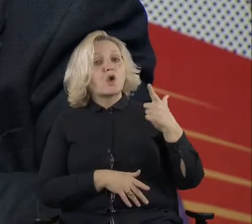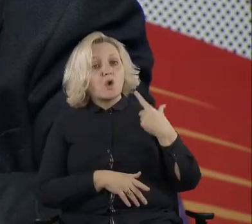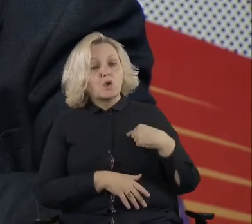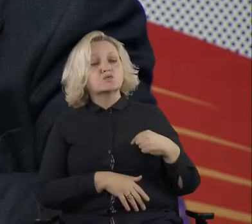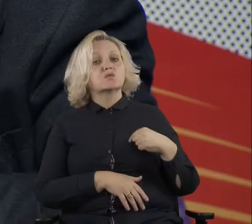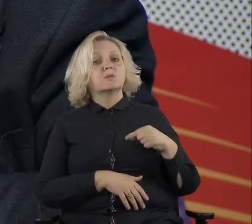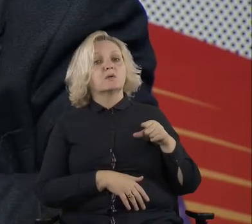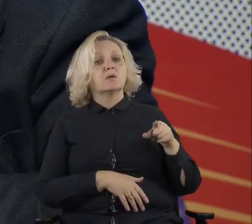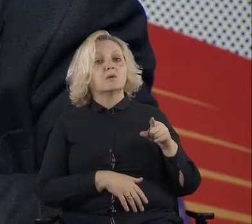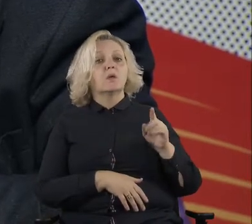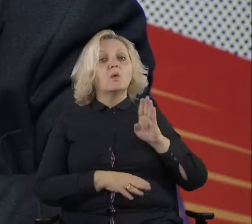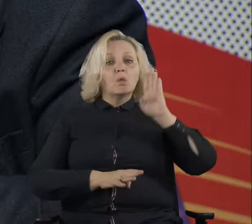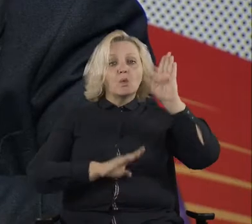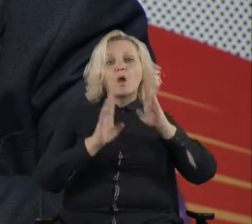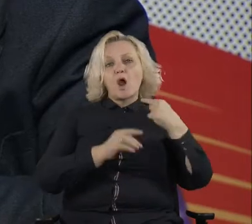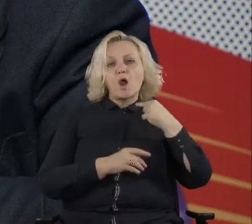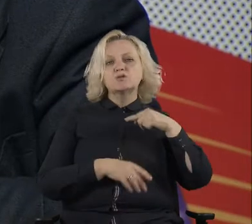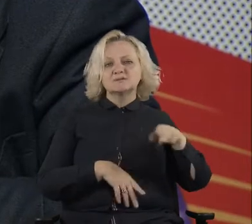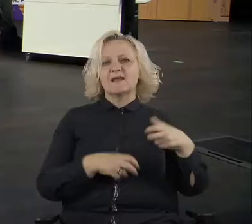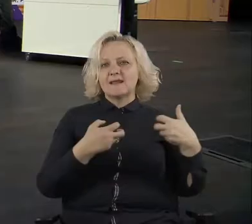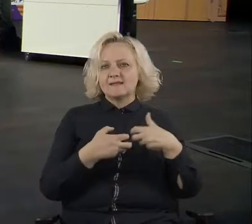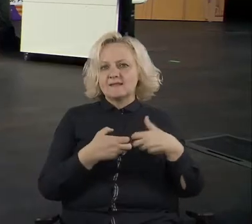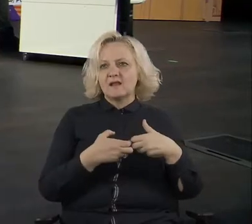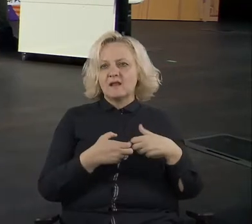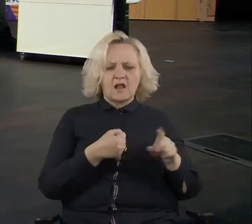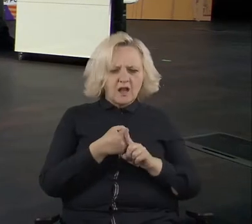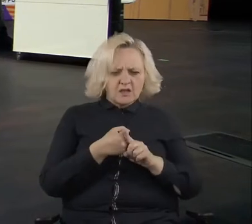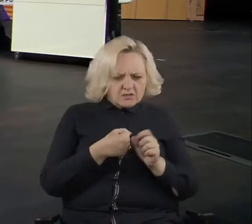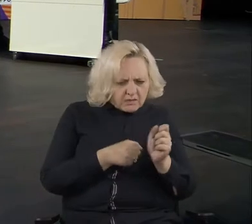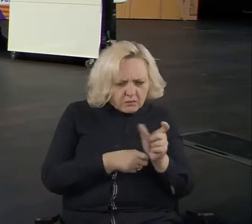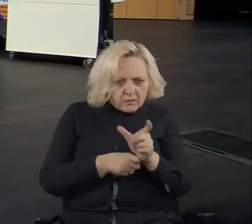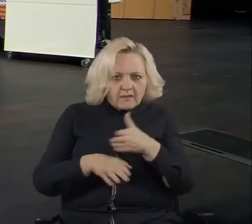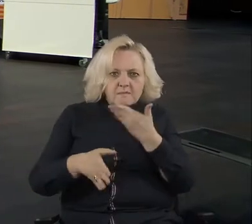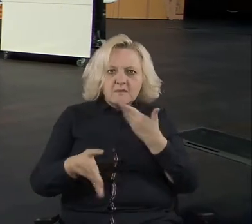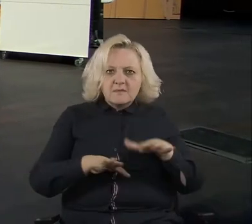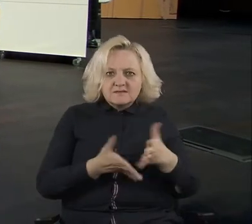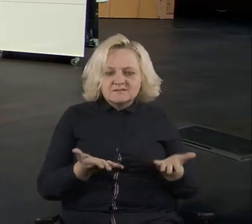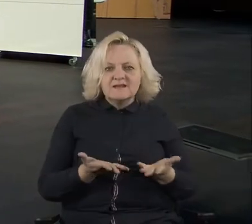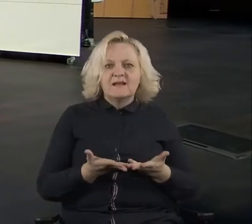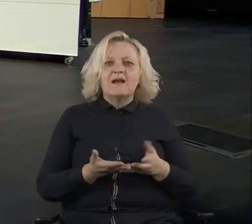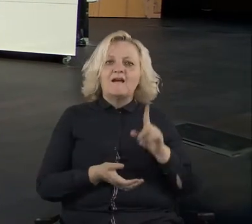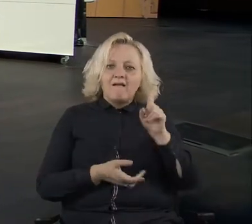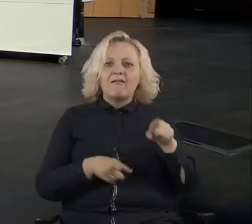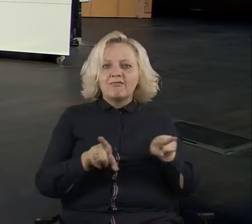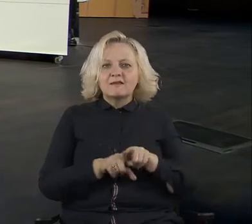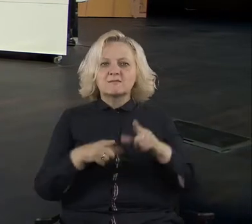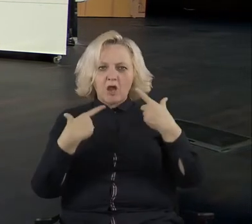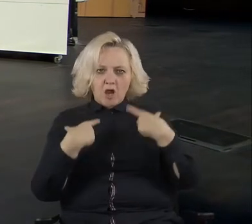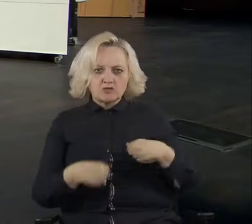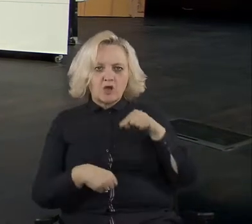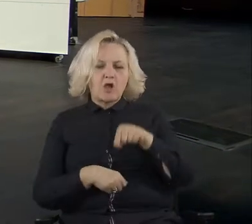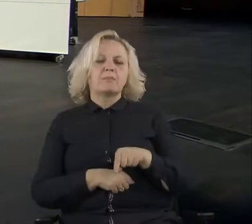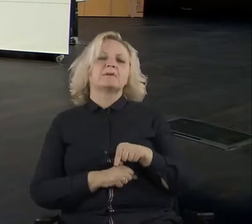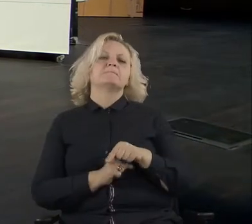hasn't changed, but are those same people age wise, occupation wise, et cetera, um,